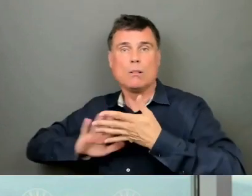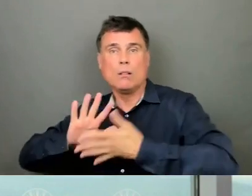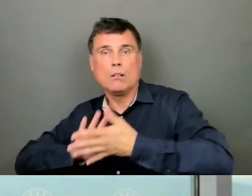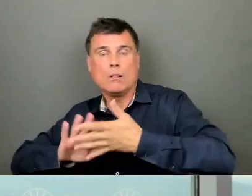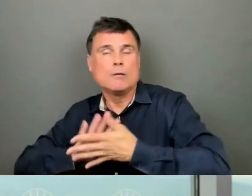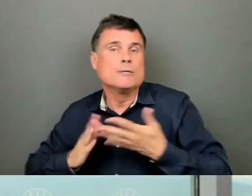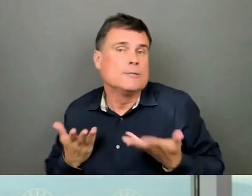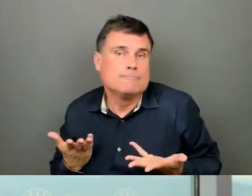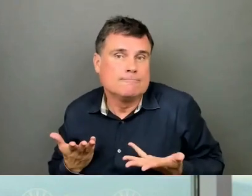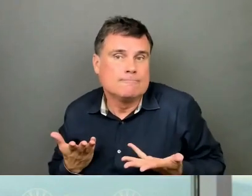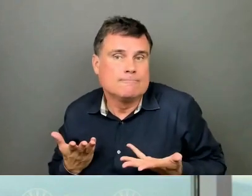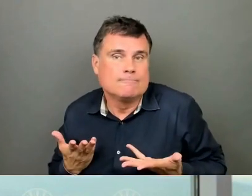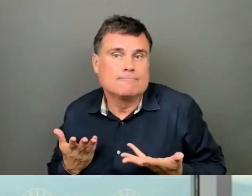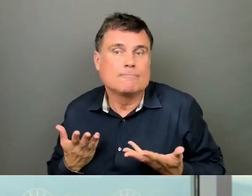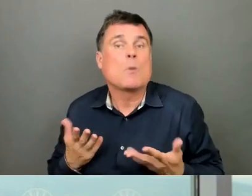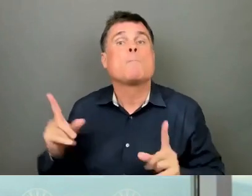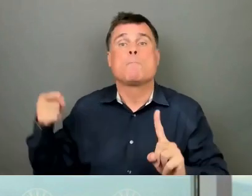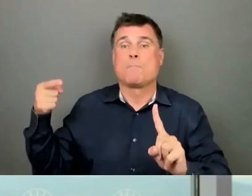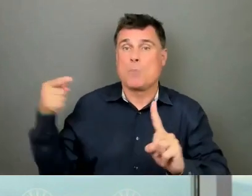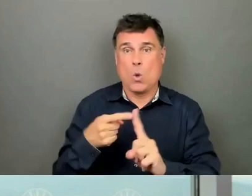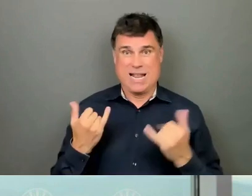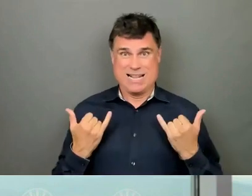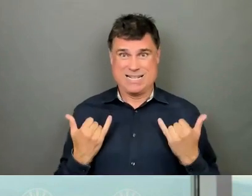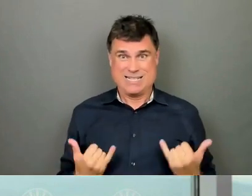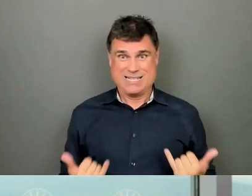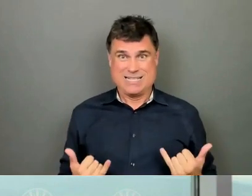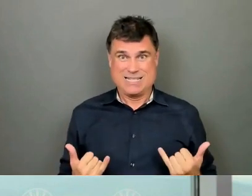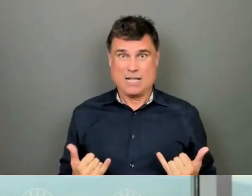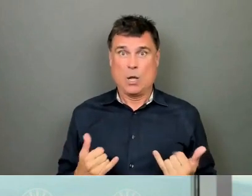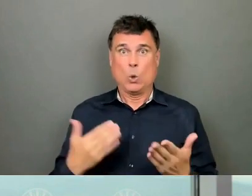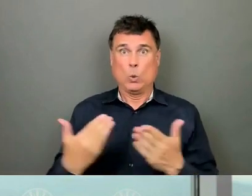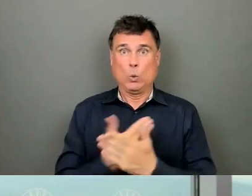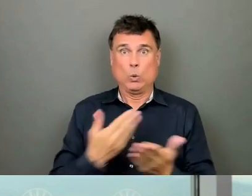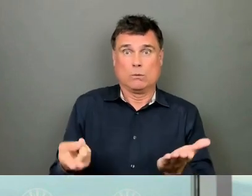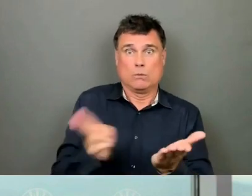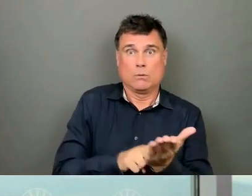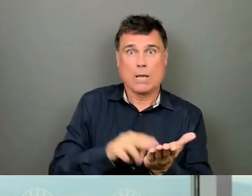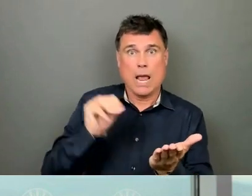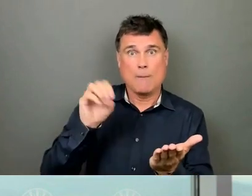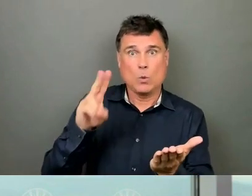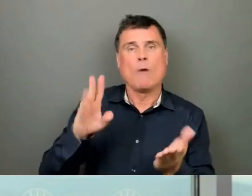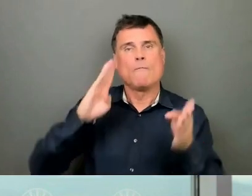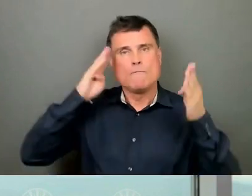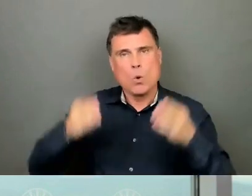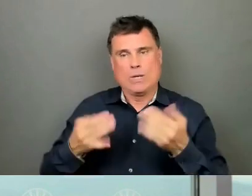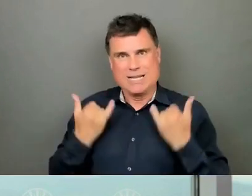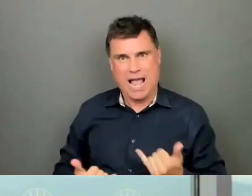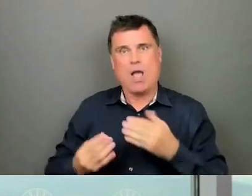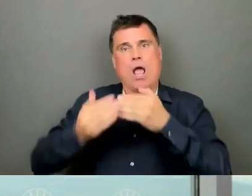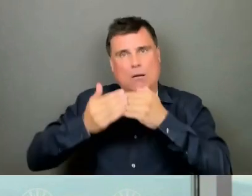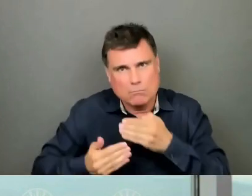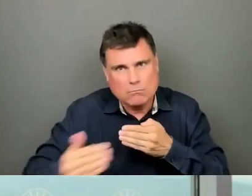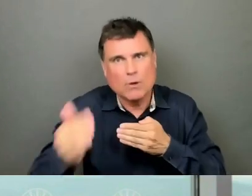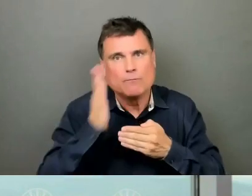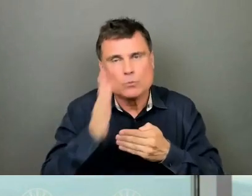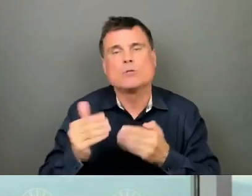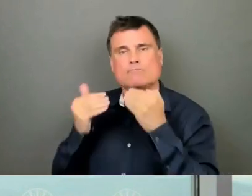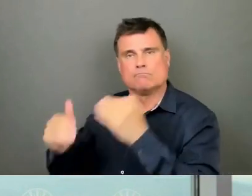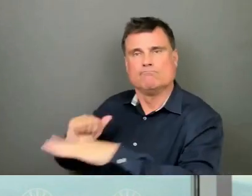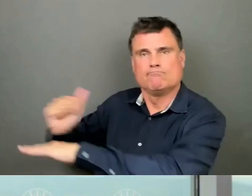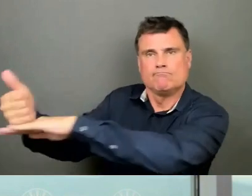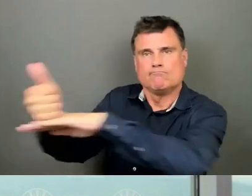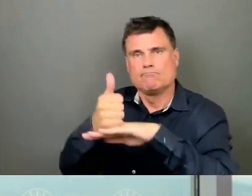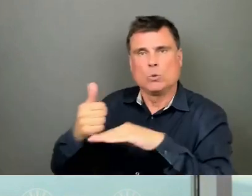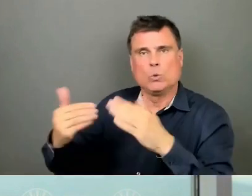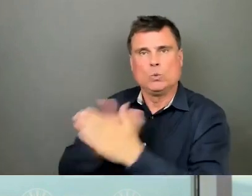But realistically, what we were trying to do with this MOU was to move forward and to get the housing built. And while